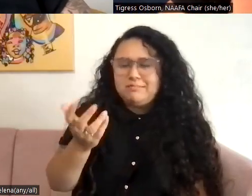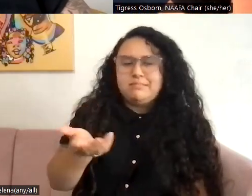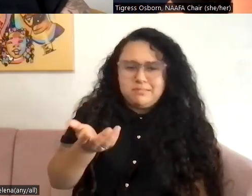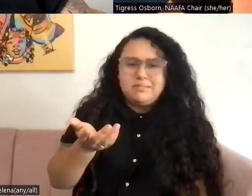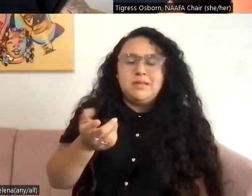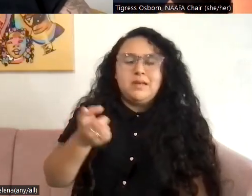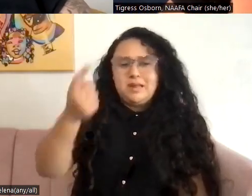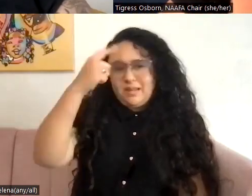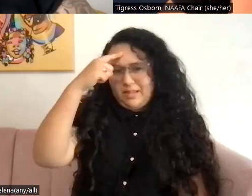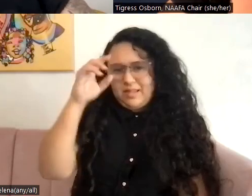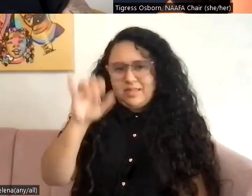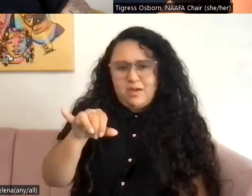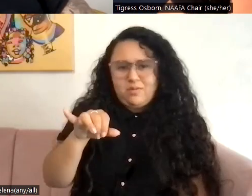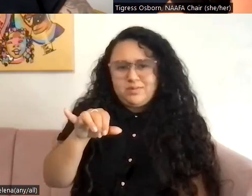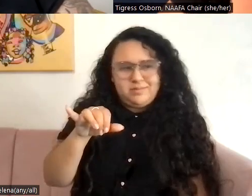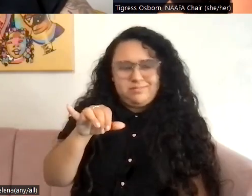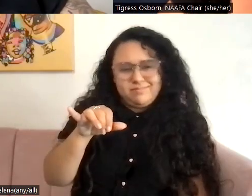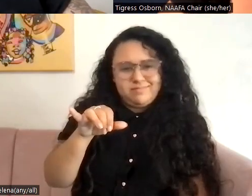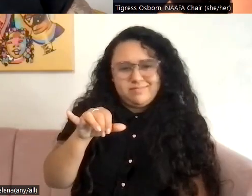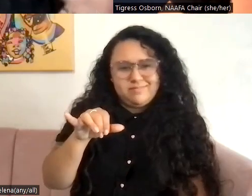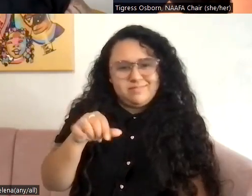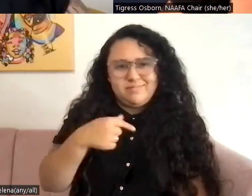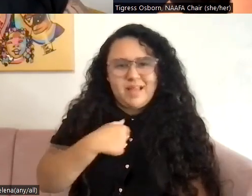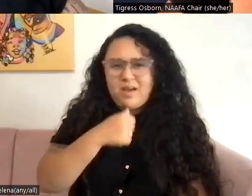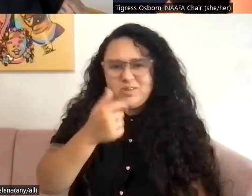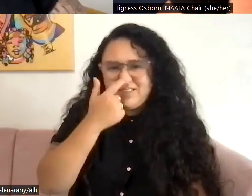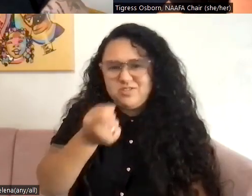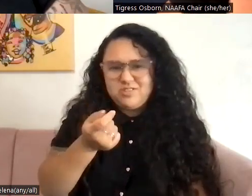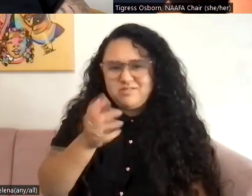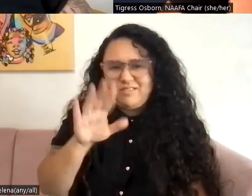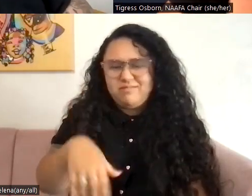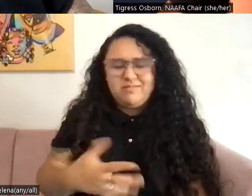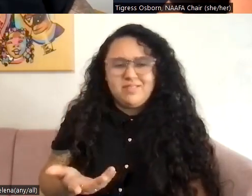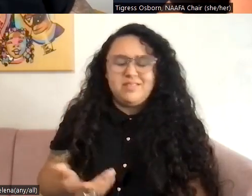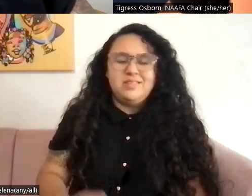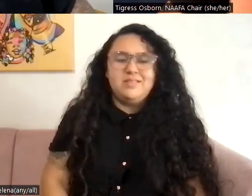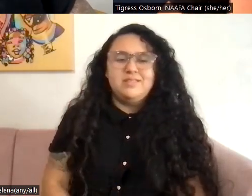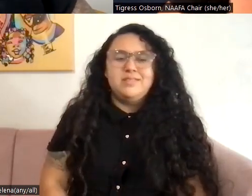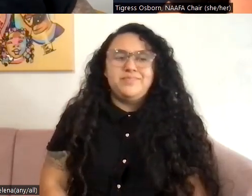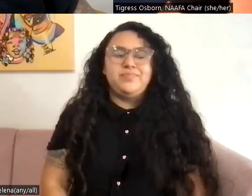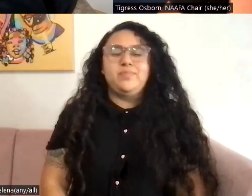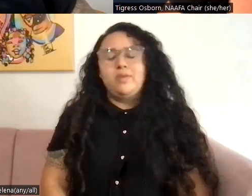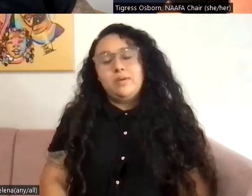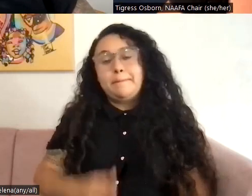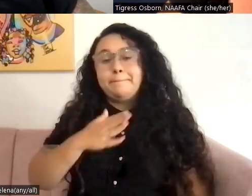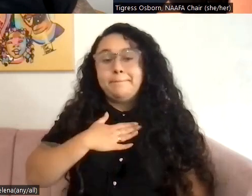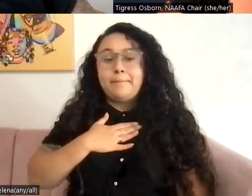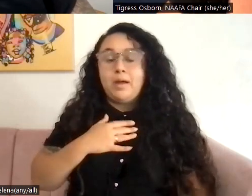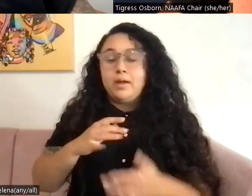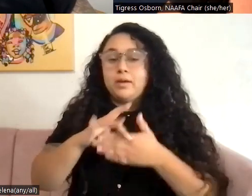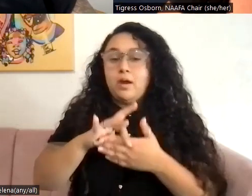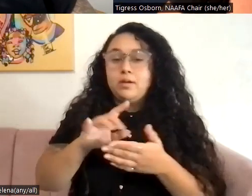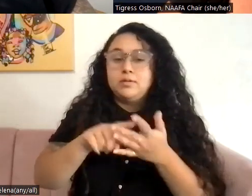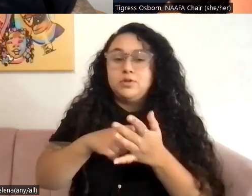that was not, I was not interested in that. And so my content really started to change,